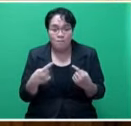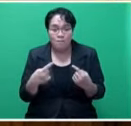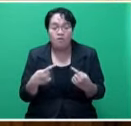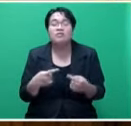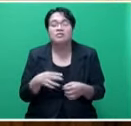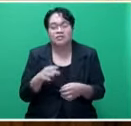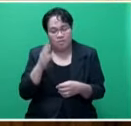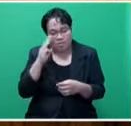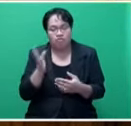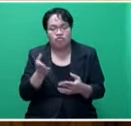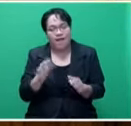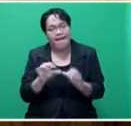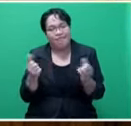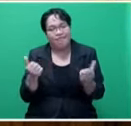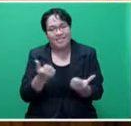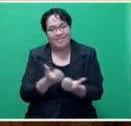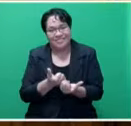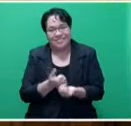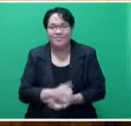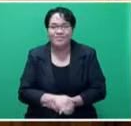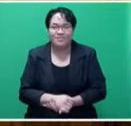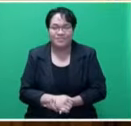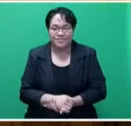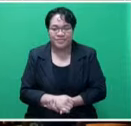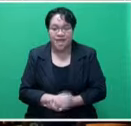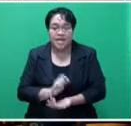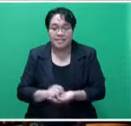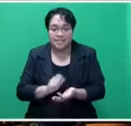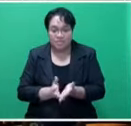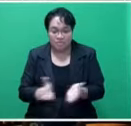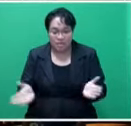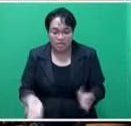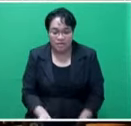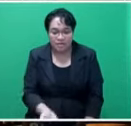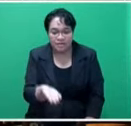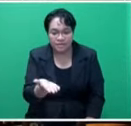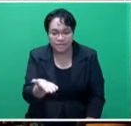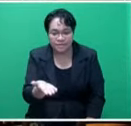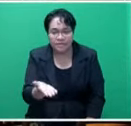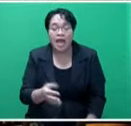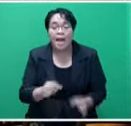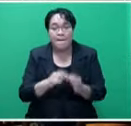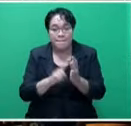motion is agreed to unanimously secretary general a bill for an act to amend the telecommunications